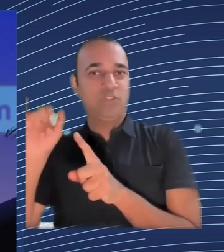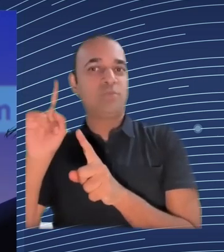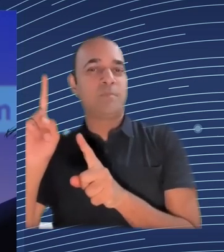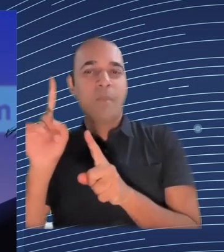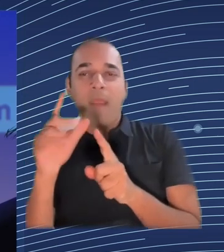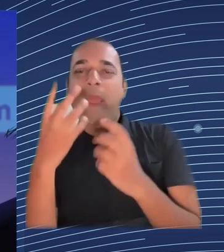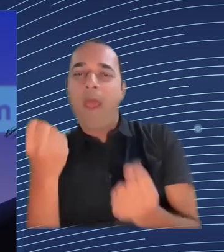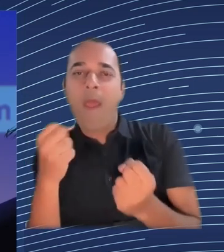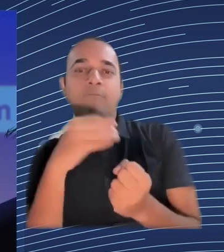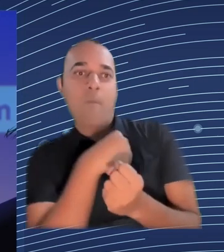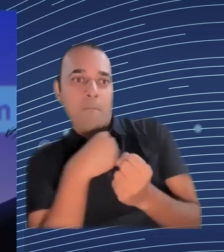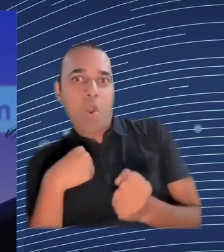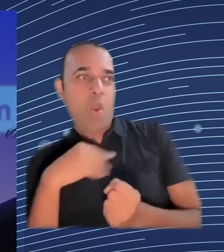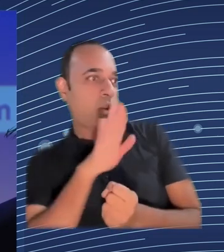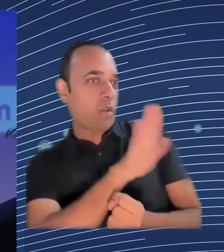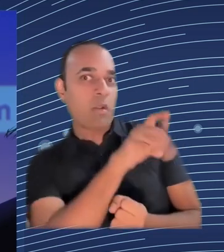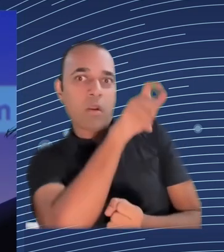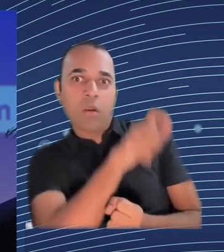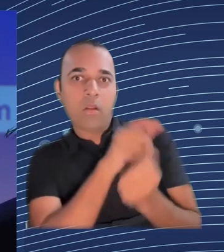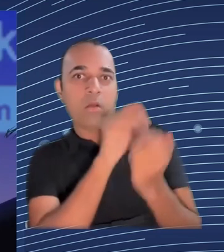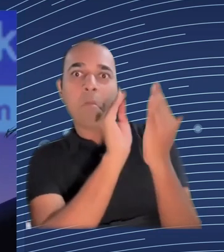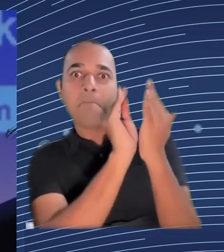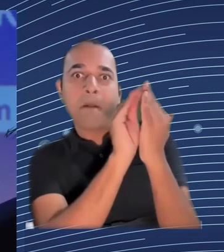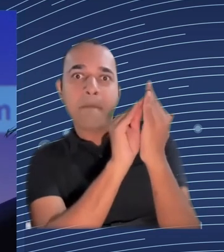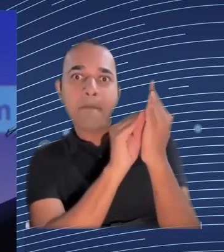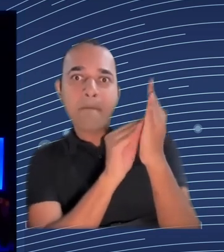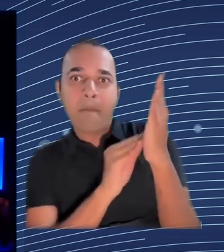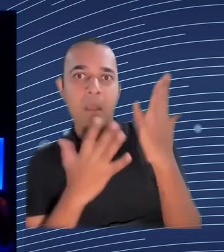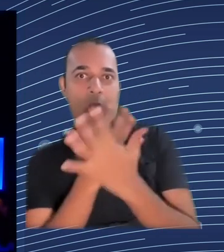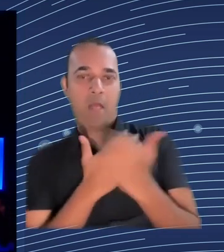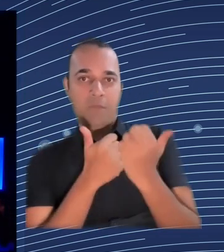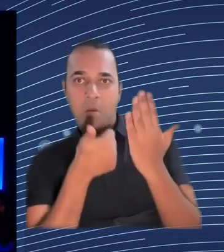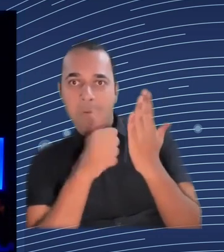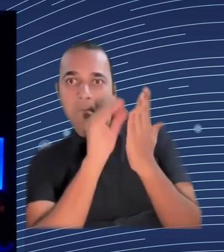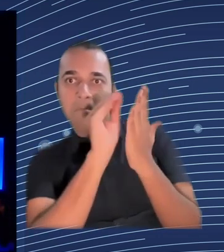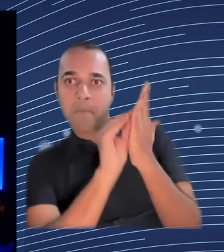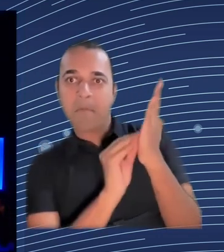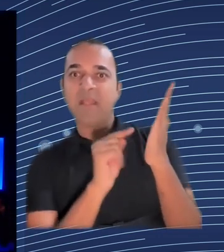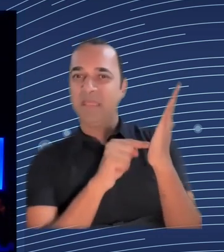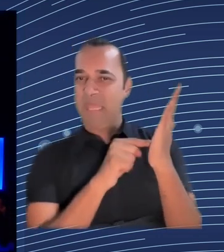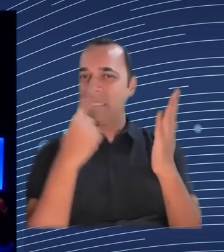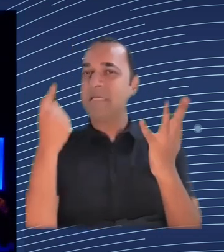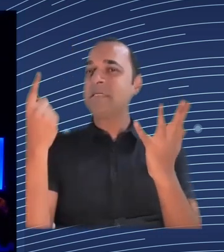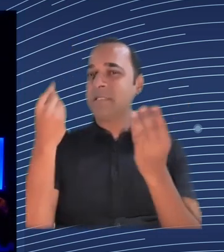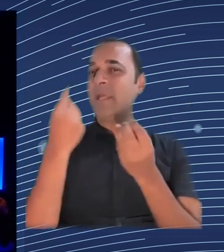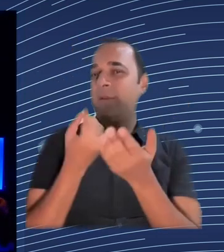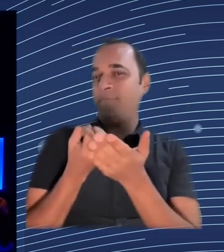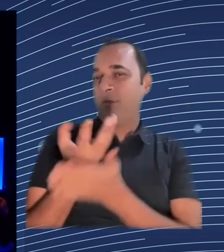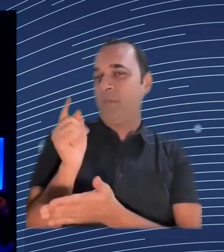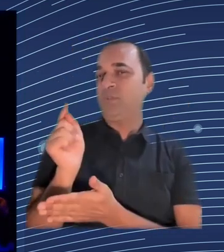link this information to the employer very good very important point well I think we are approaching